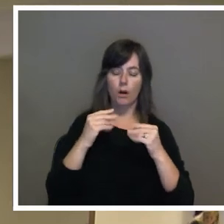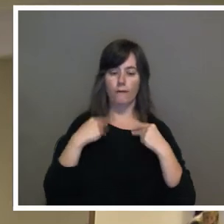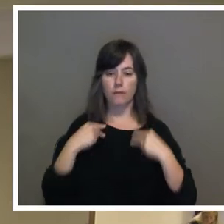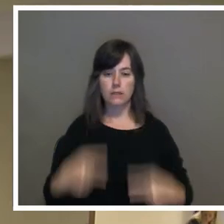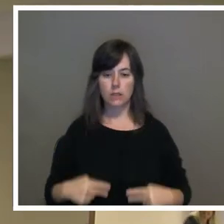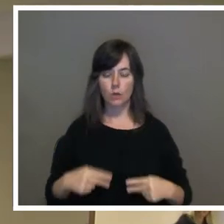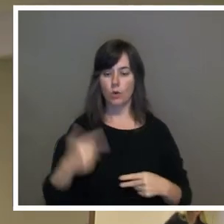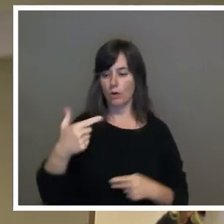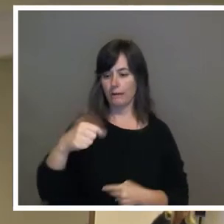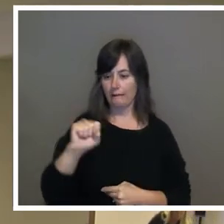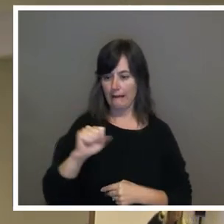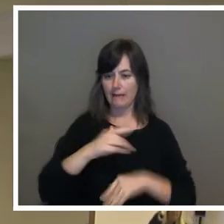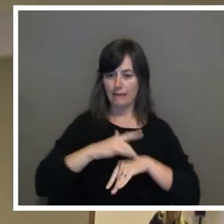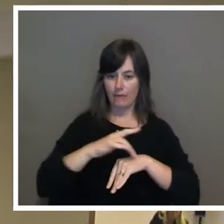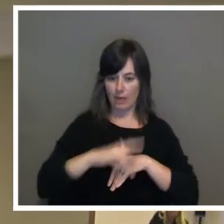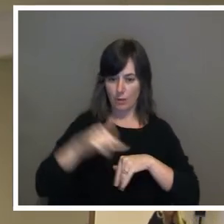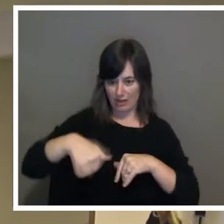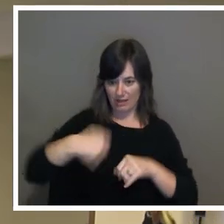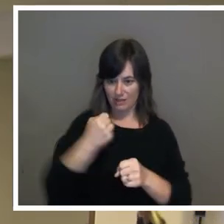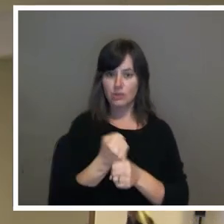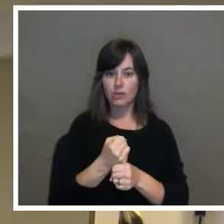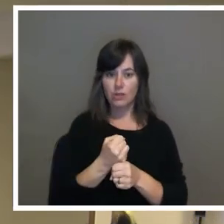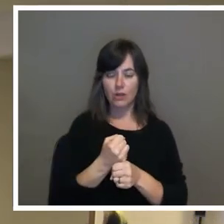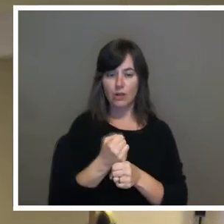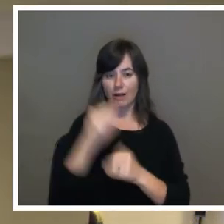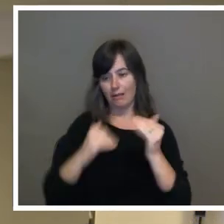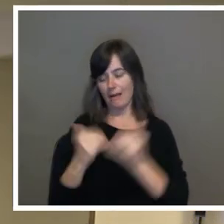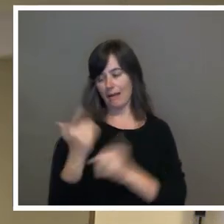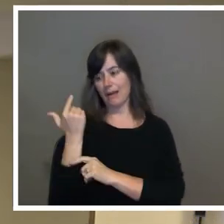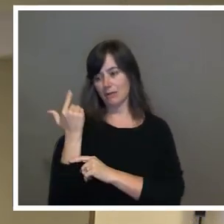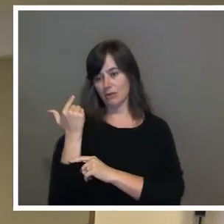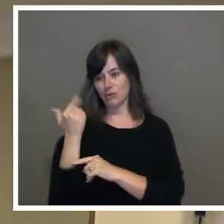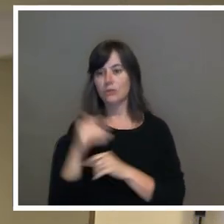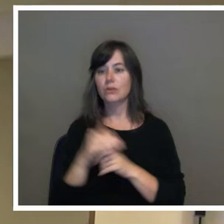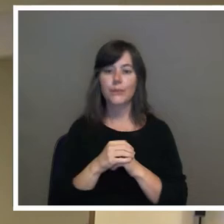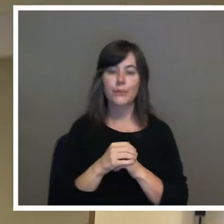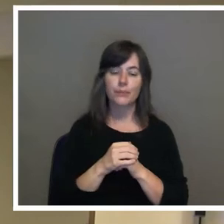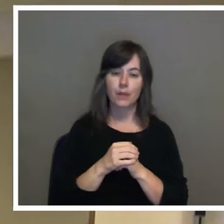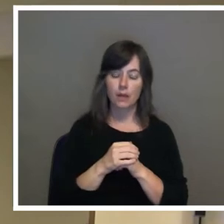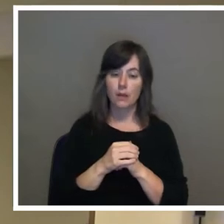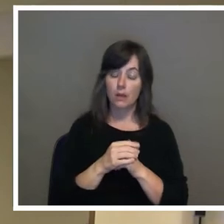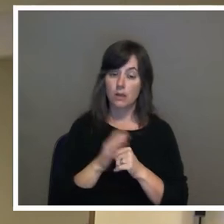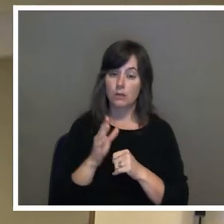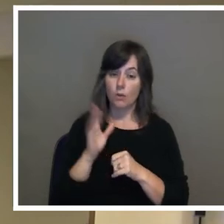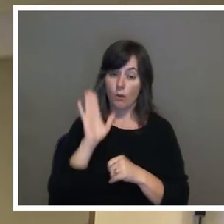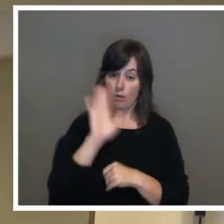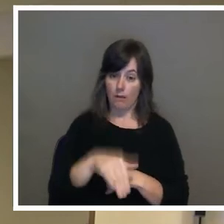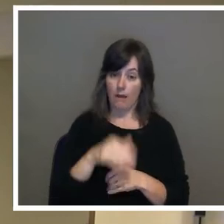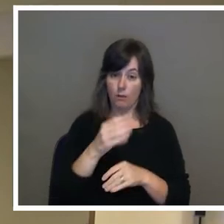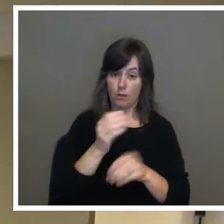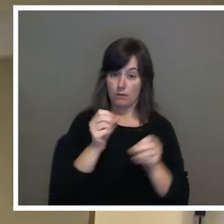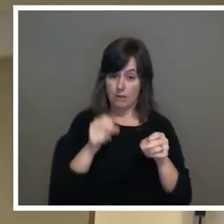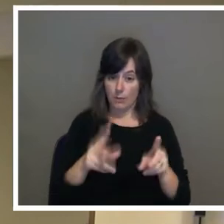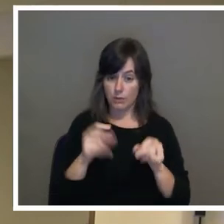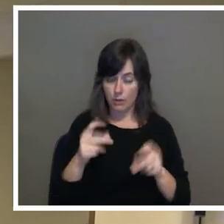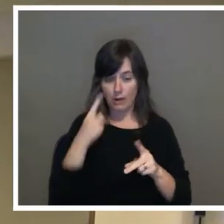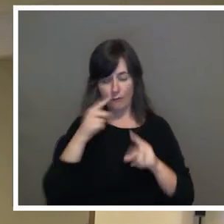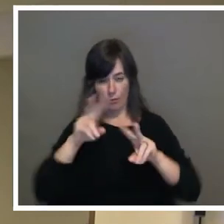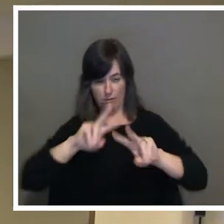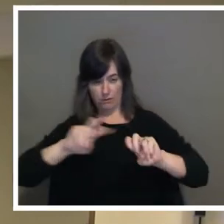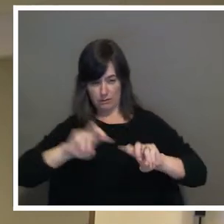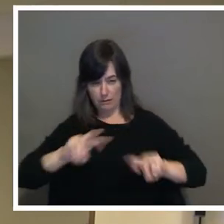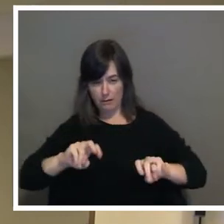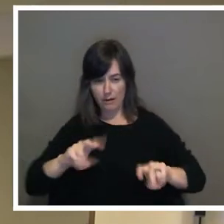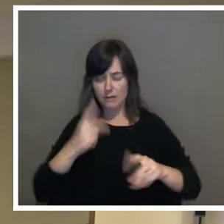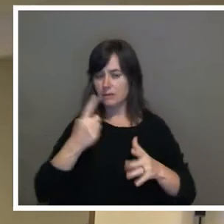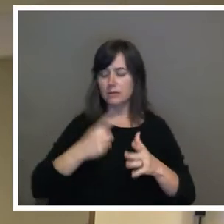available to us this year than we did last year. So it was certainly an opportunity to assess, you know, kind of where we were